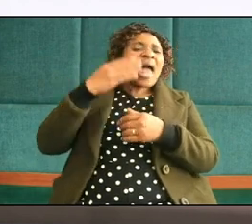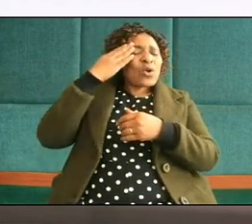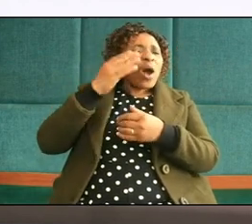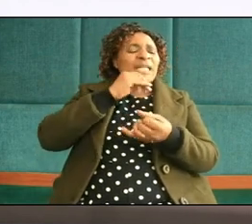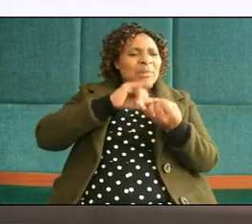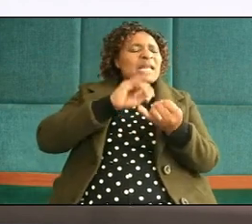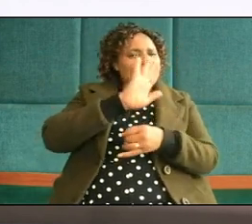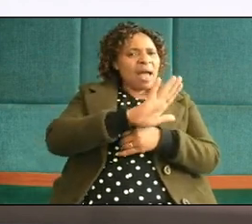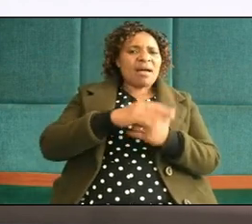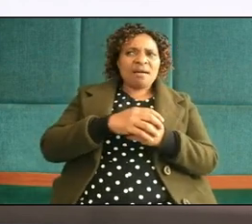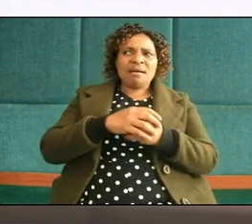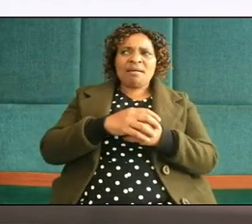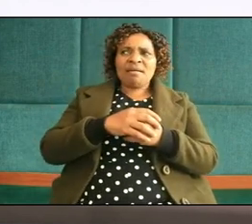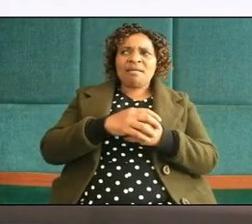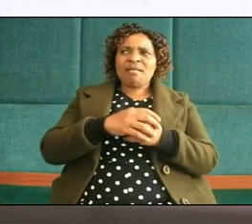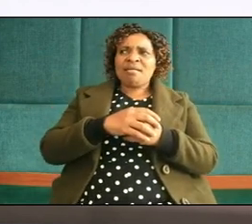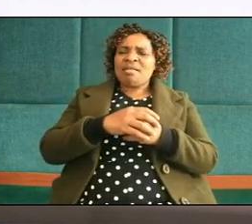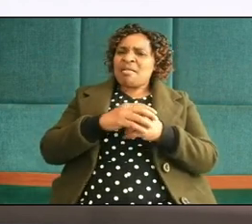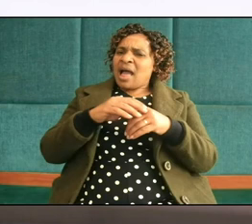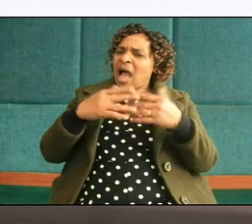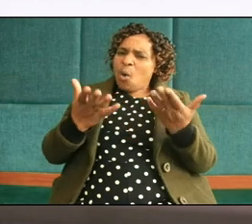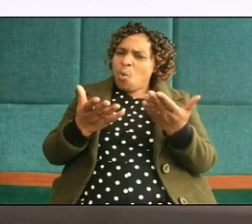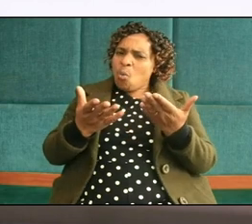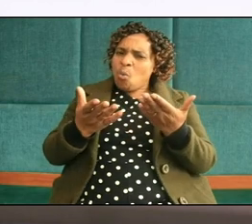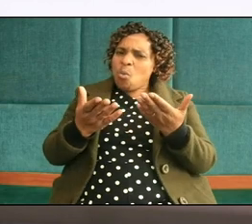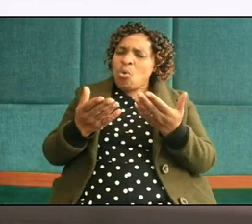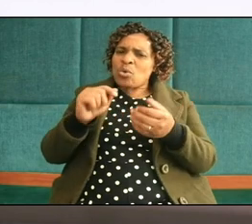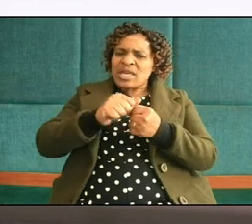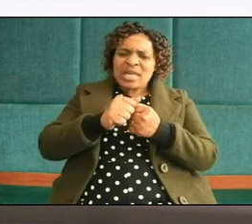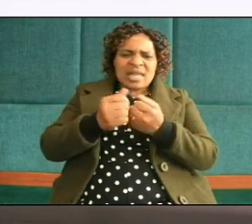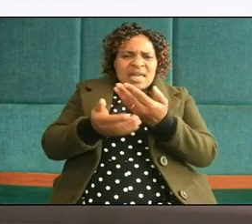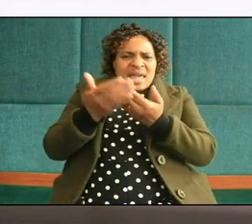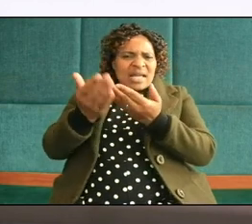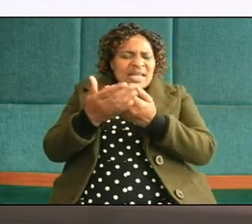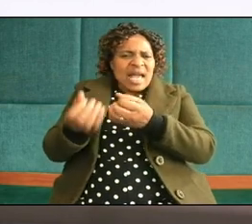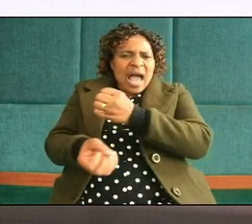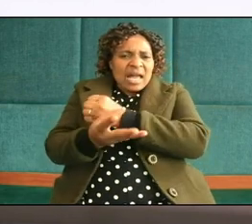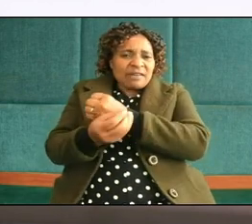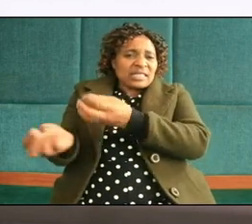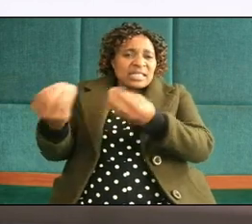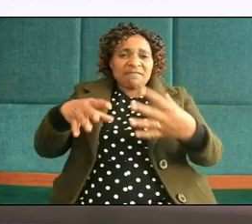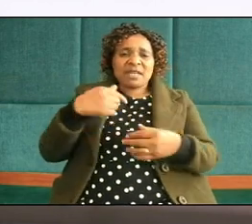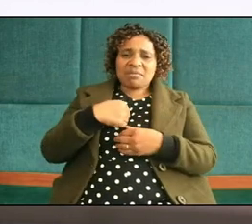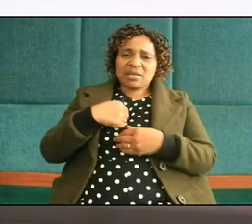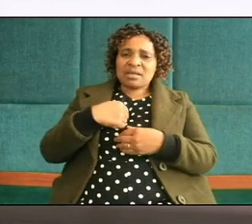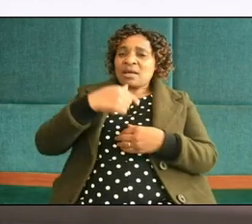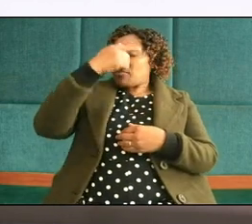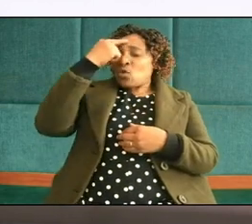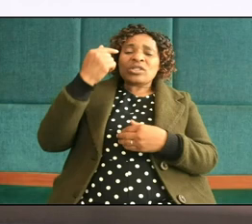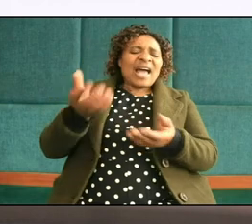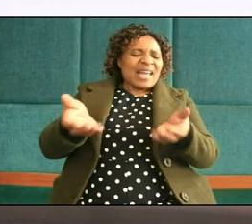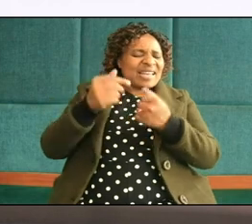but now a kind of mentorship is giving me okay because I need this